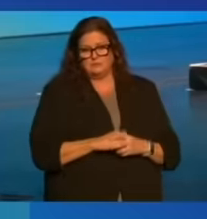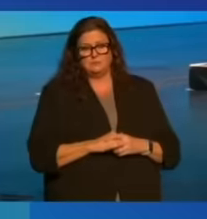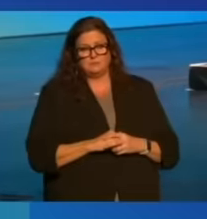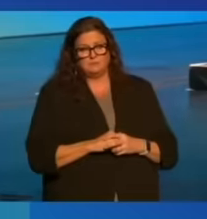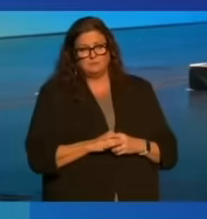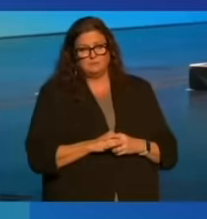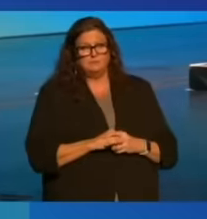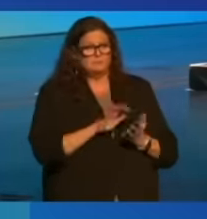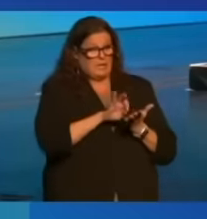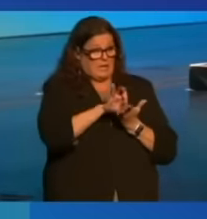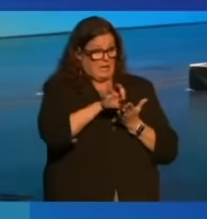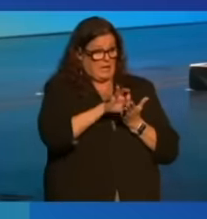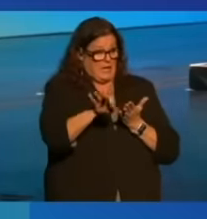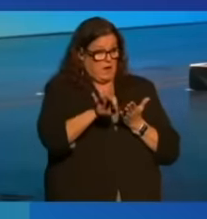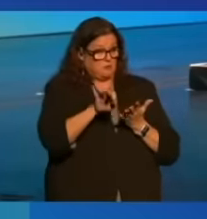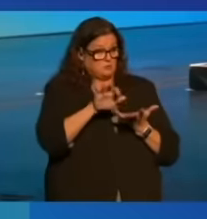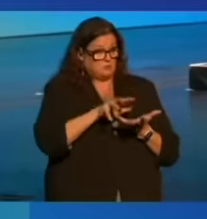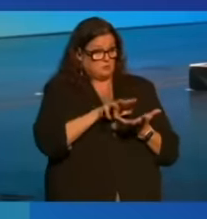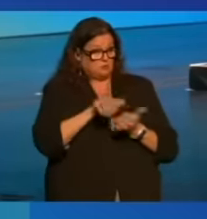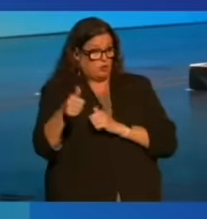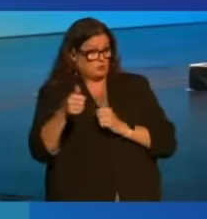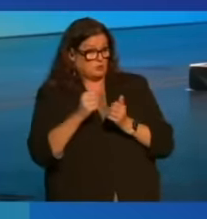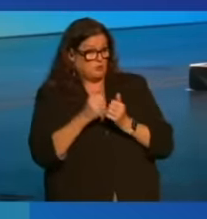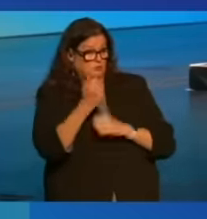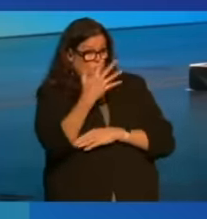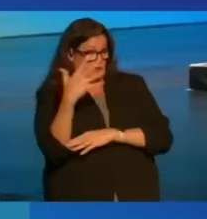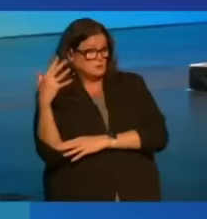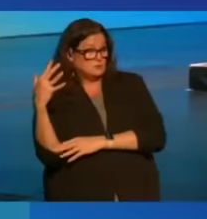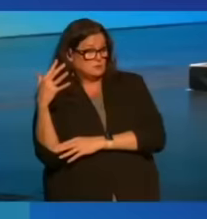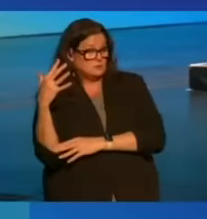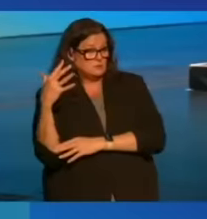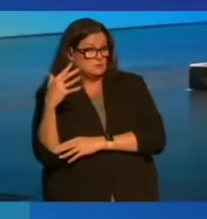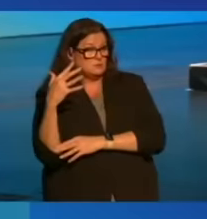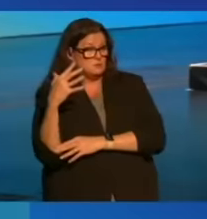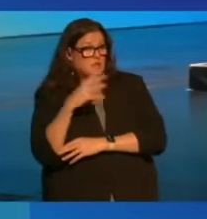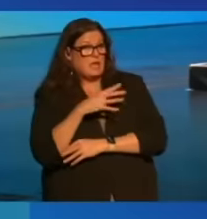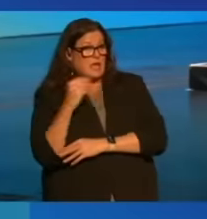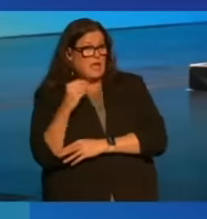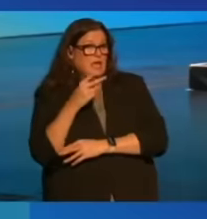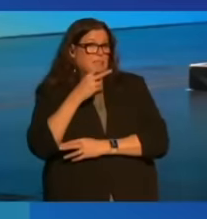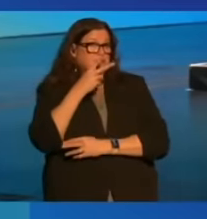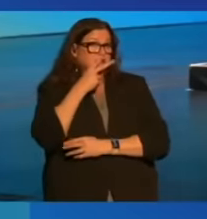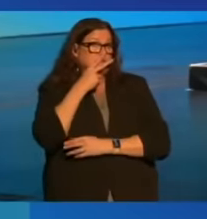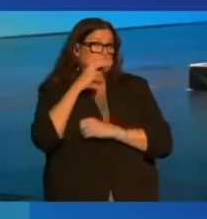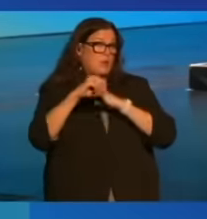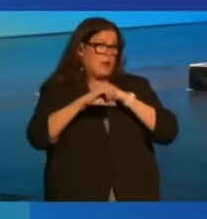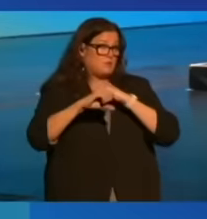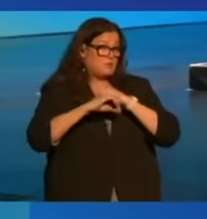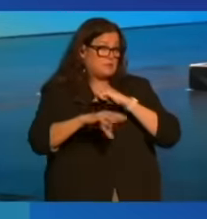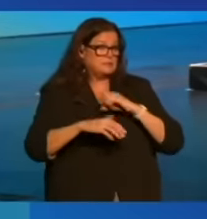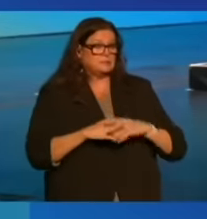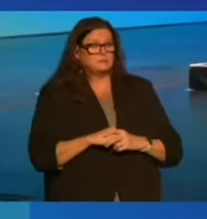It counts the destruction of our forests and cigarette advertising.